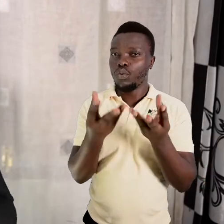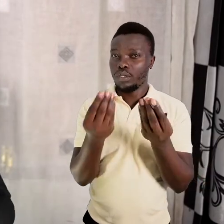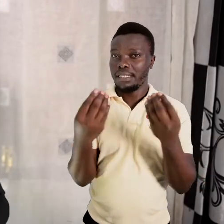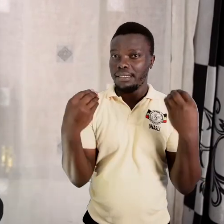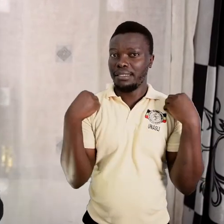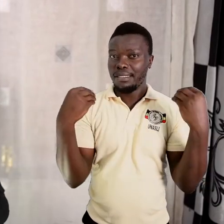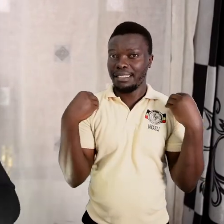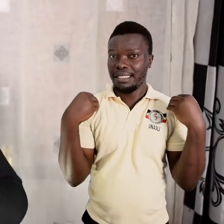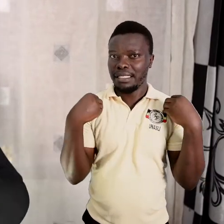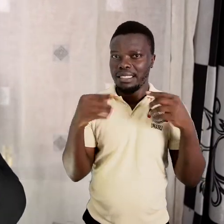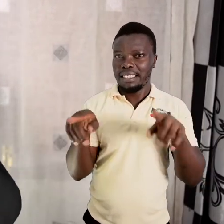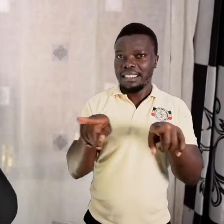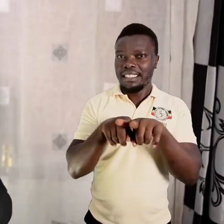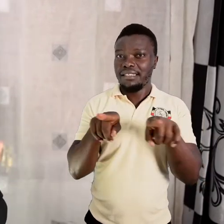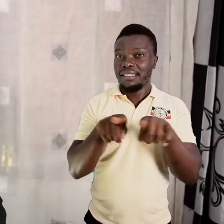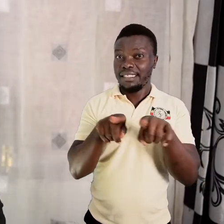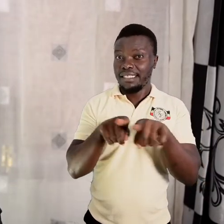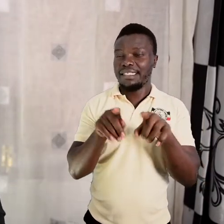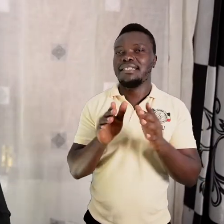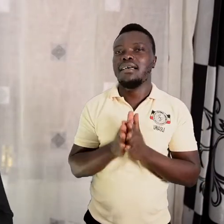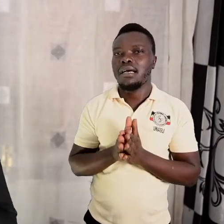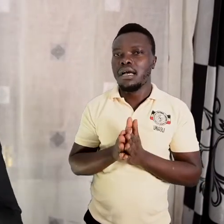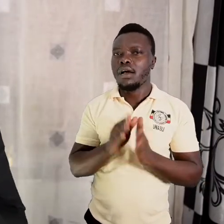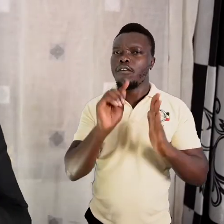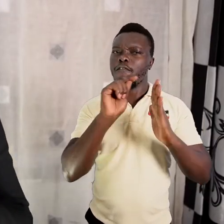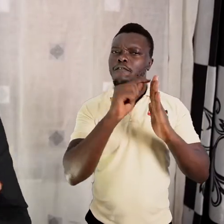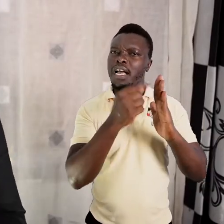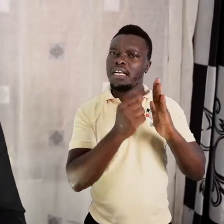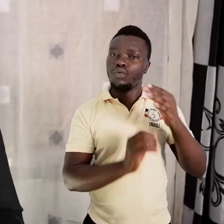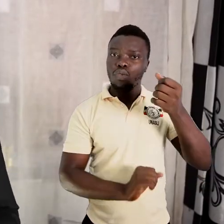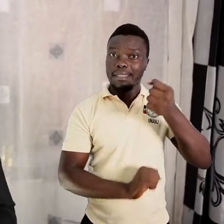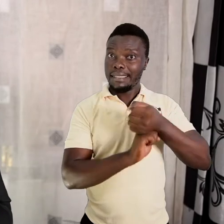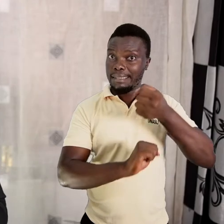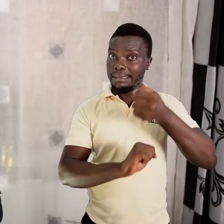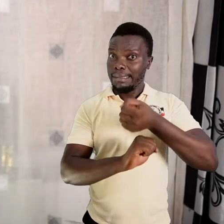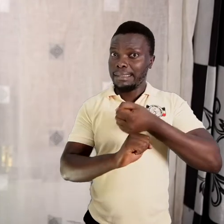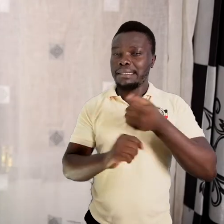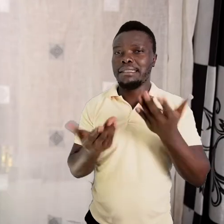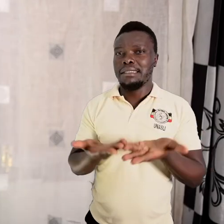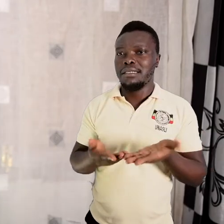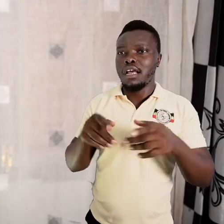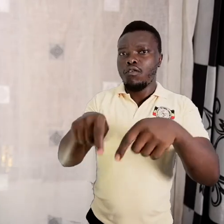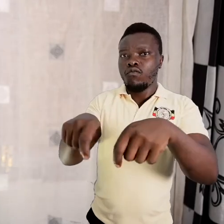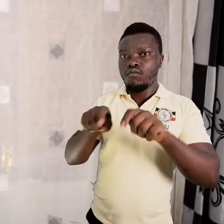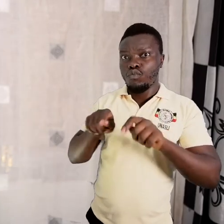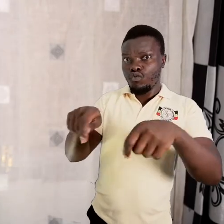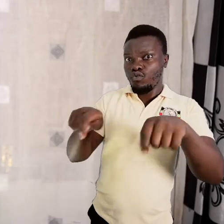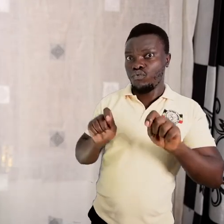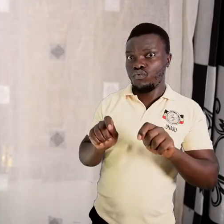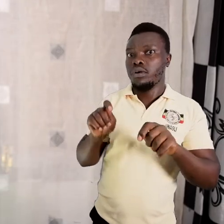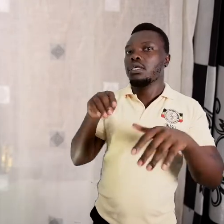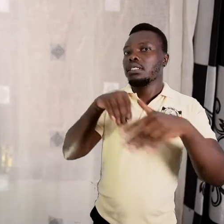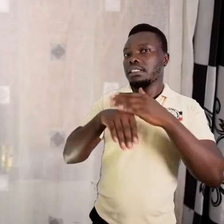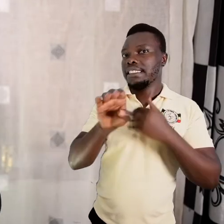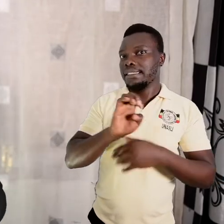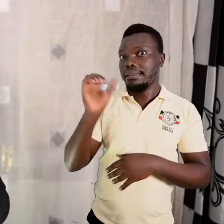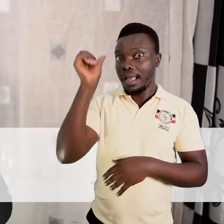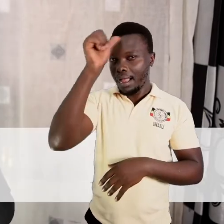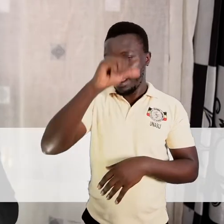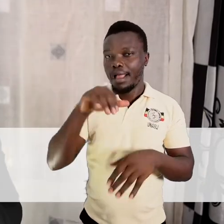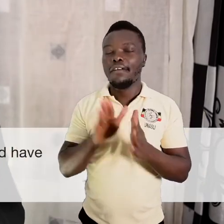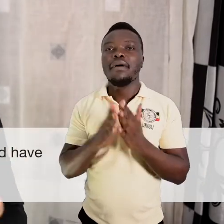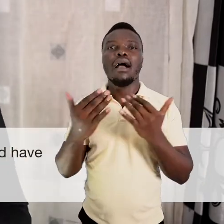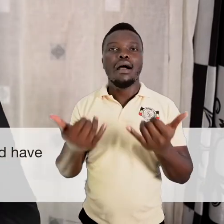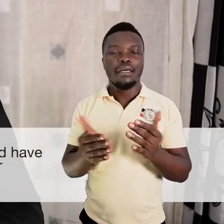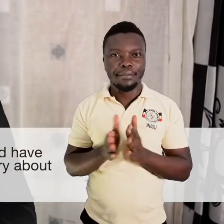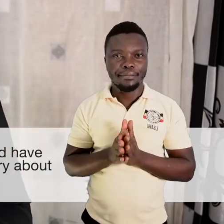related to the factors that influence fishing in East Africa. You are going